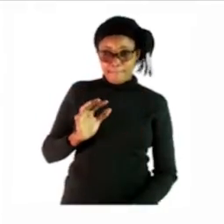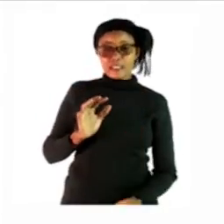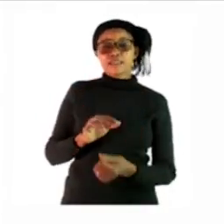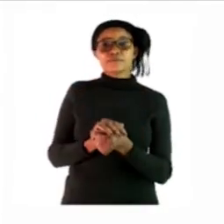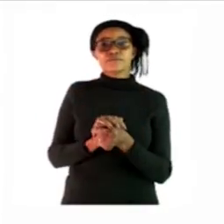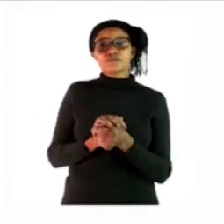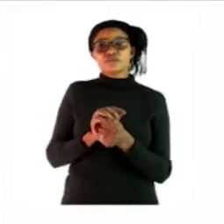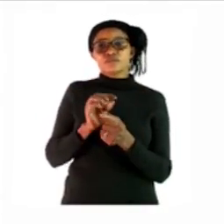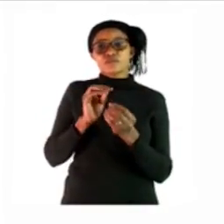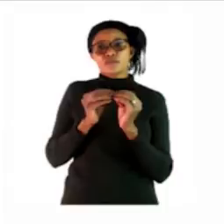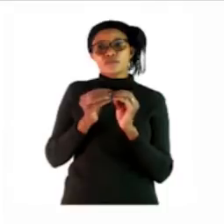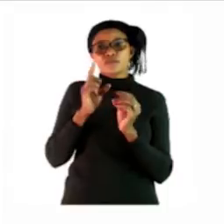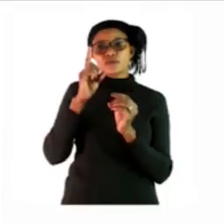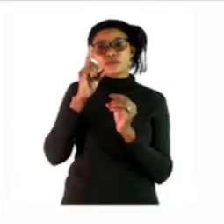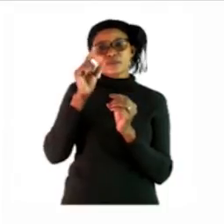number